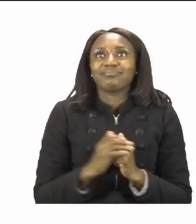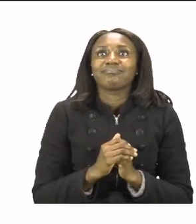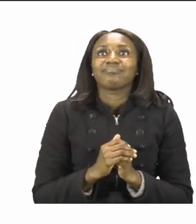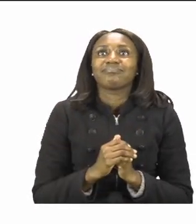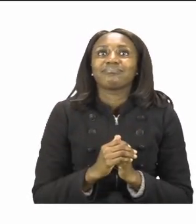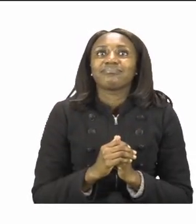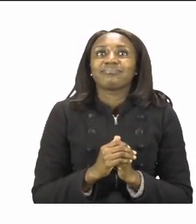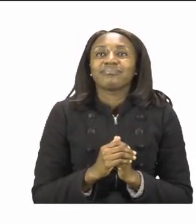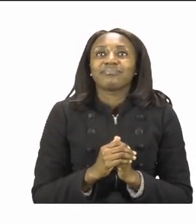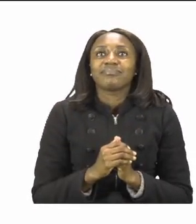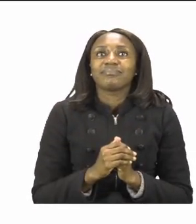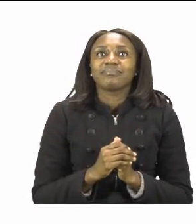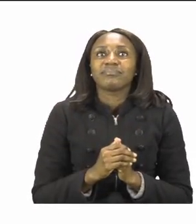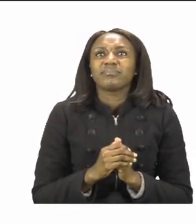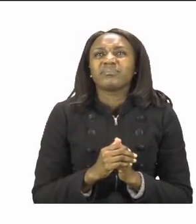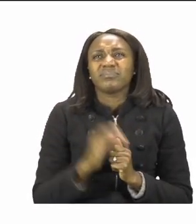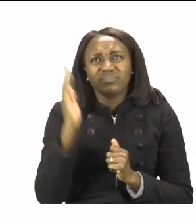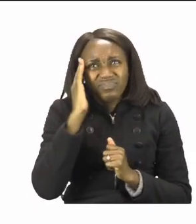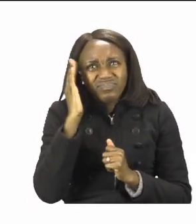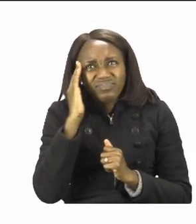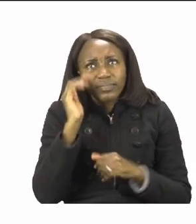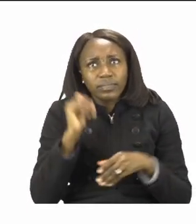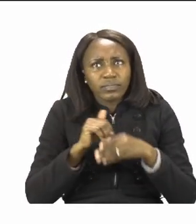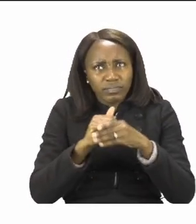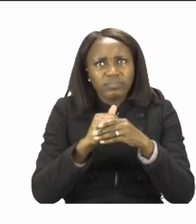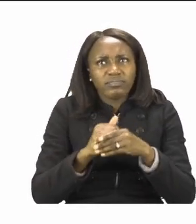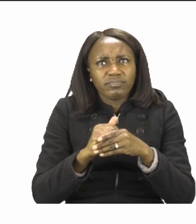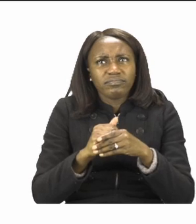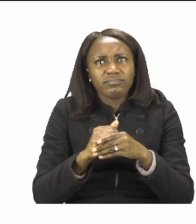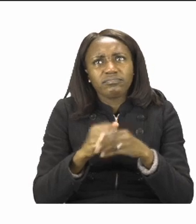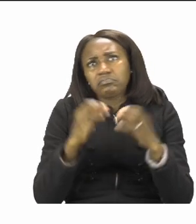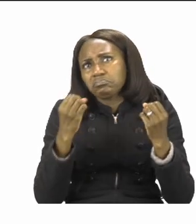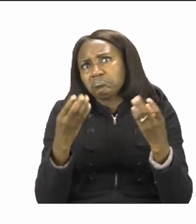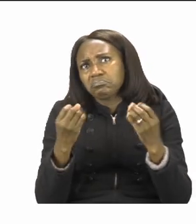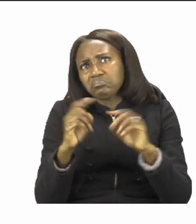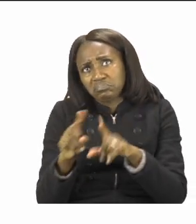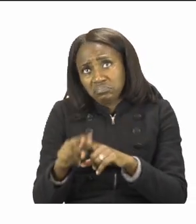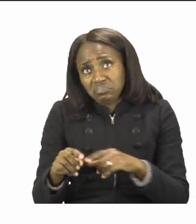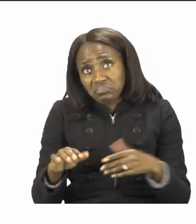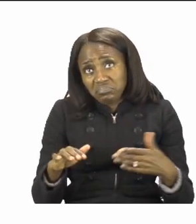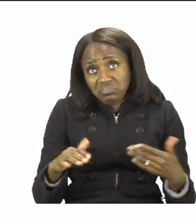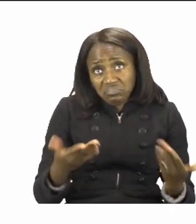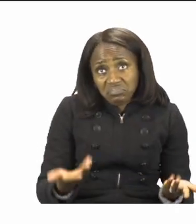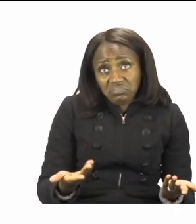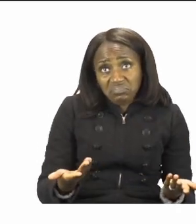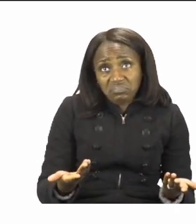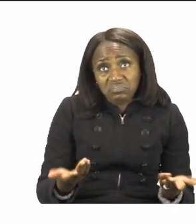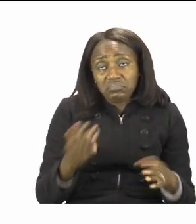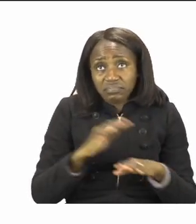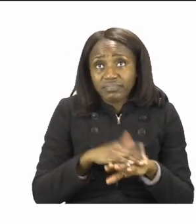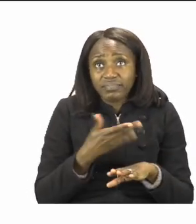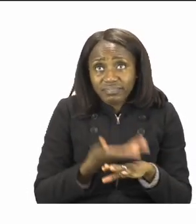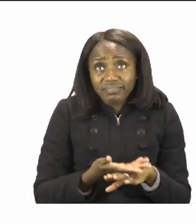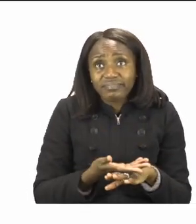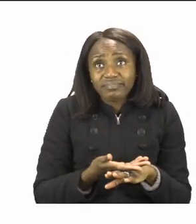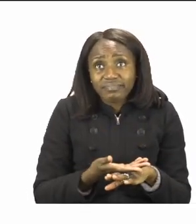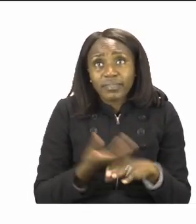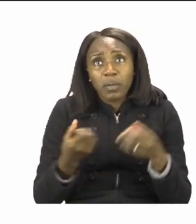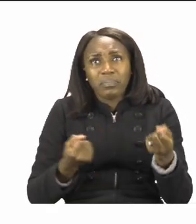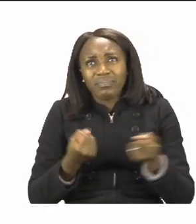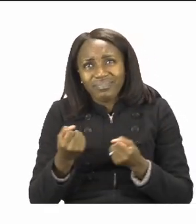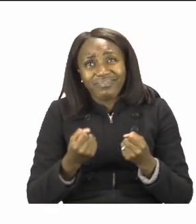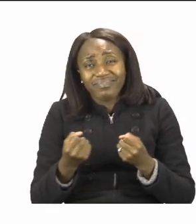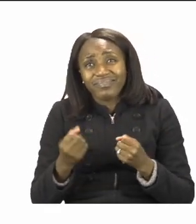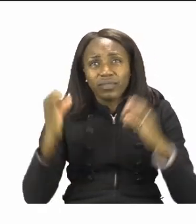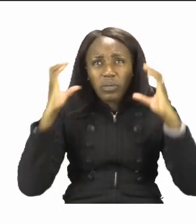Now remember transport is anything that can carry people from one place to another. So make sure